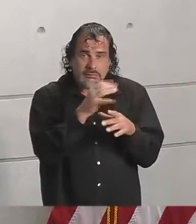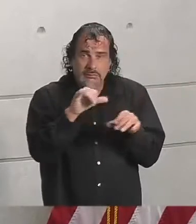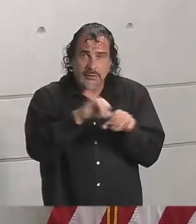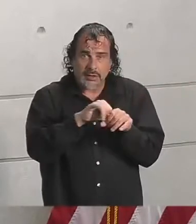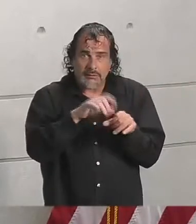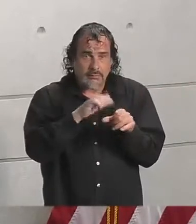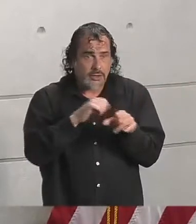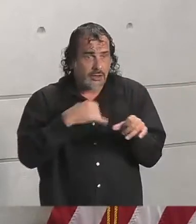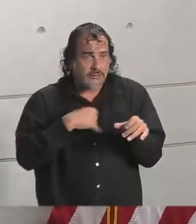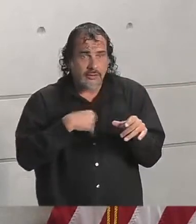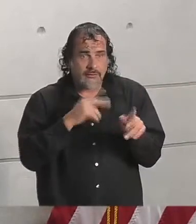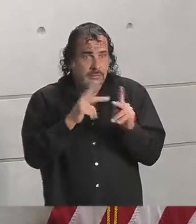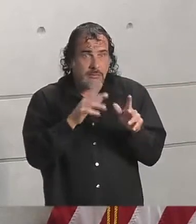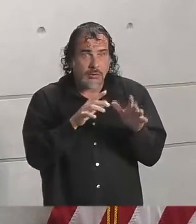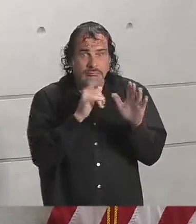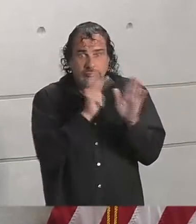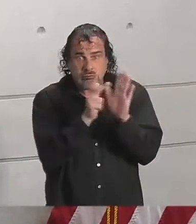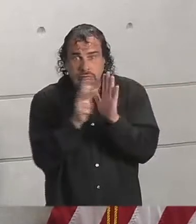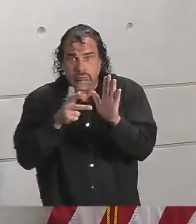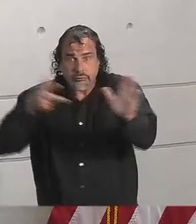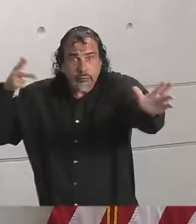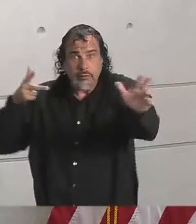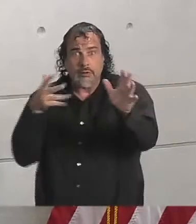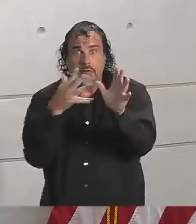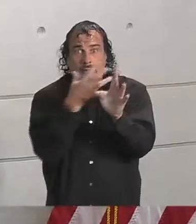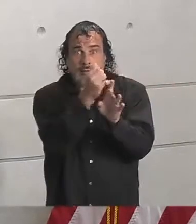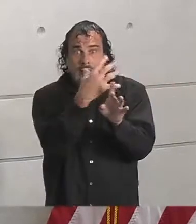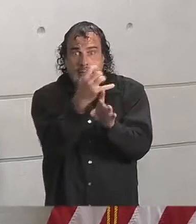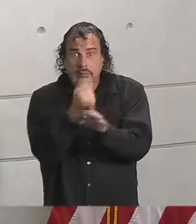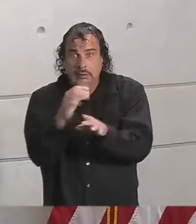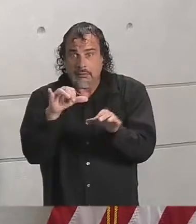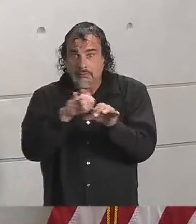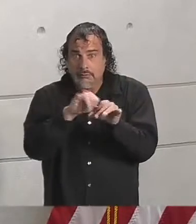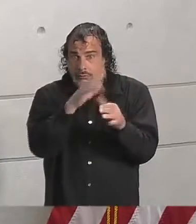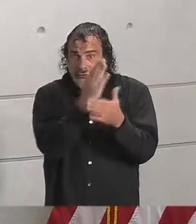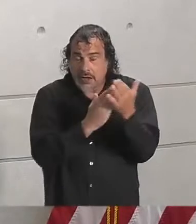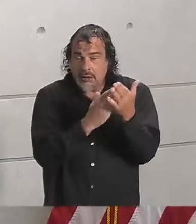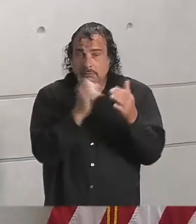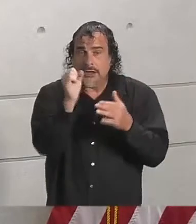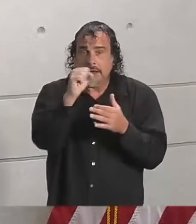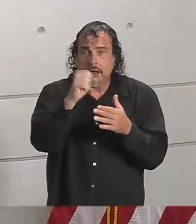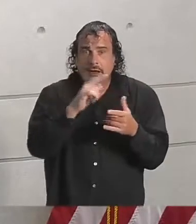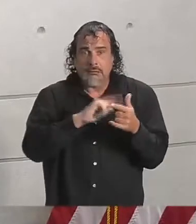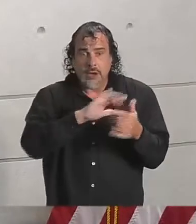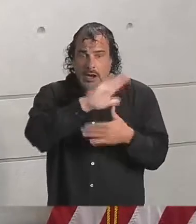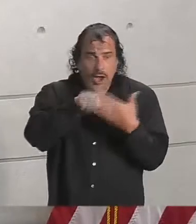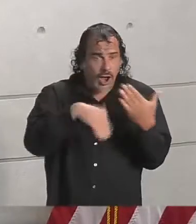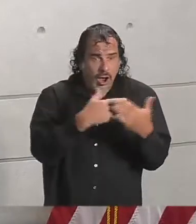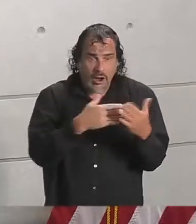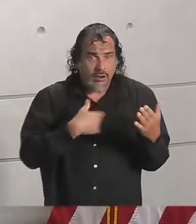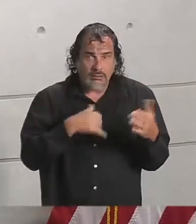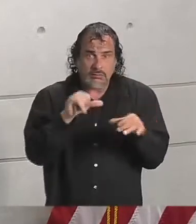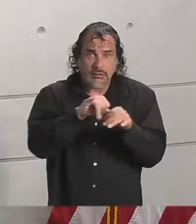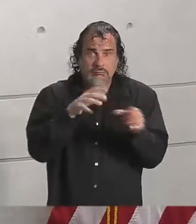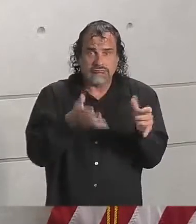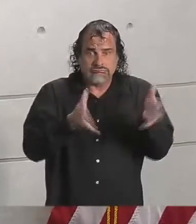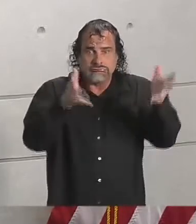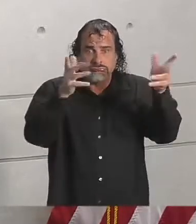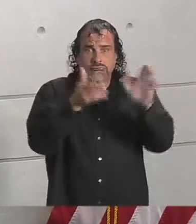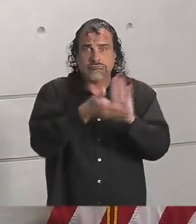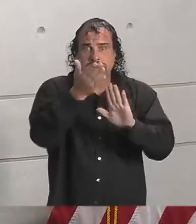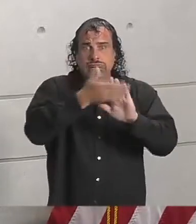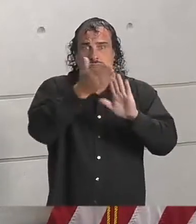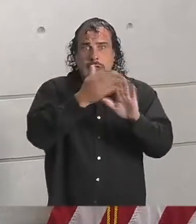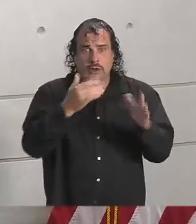of a surge in demand, have run out of fuel, but I want you to know that all terminals are currently functioning. There are